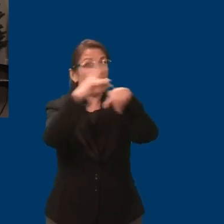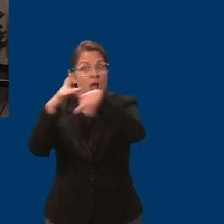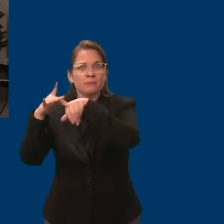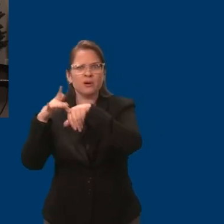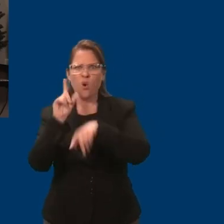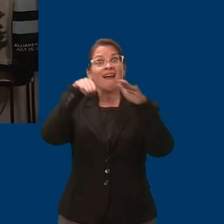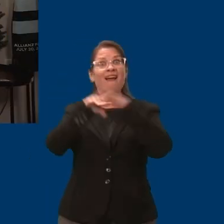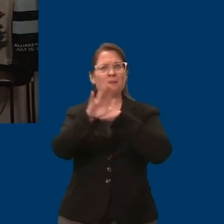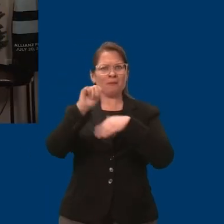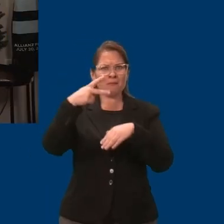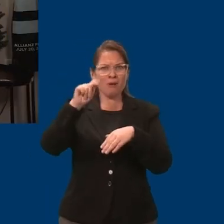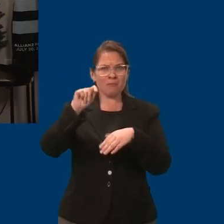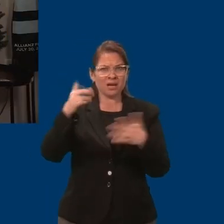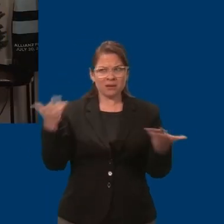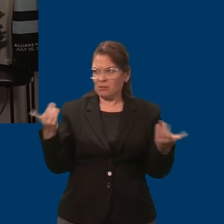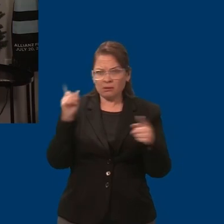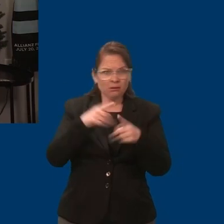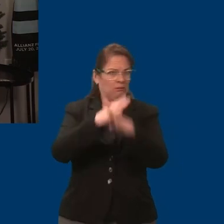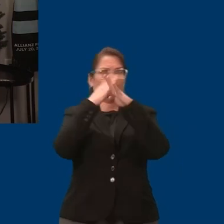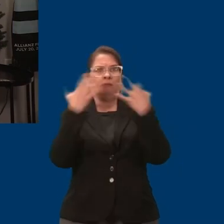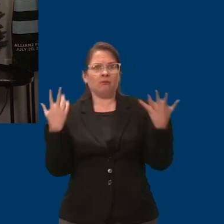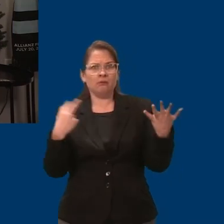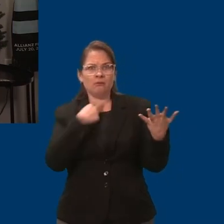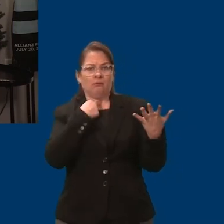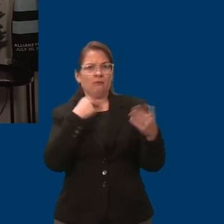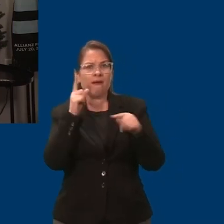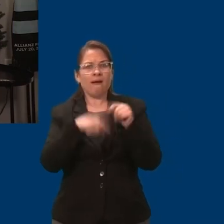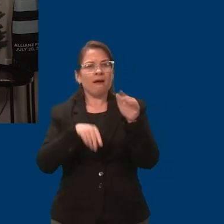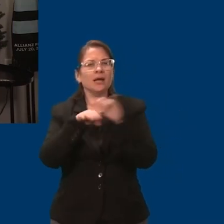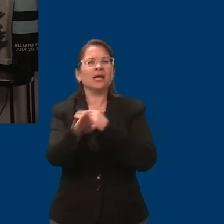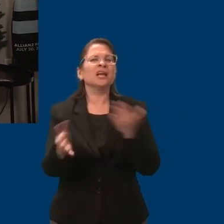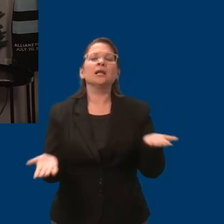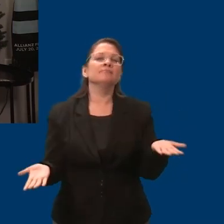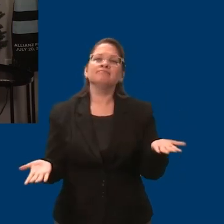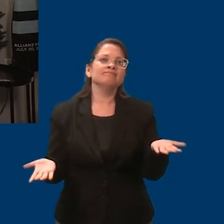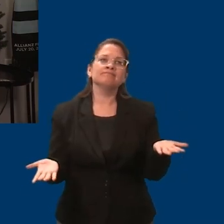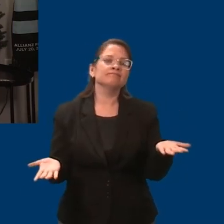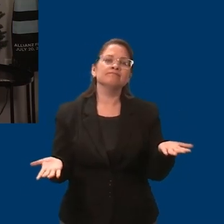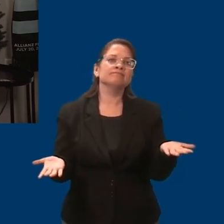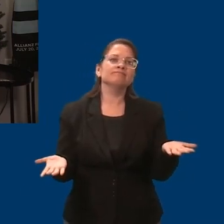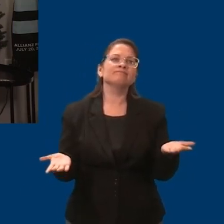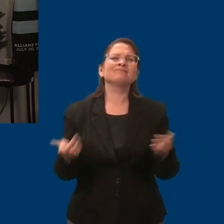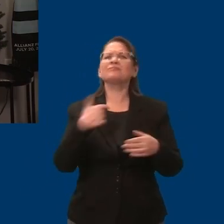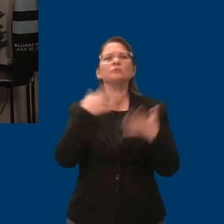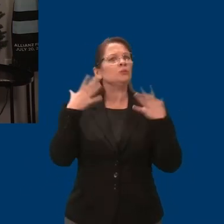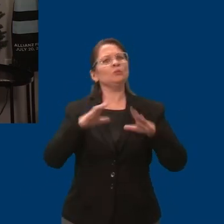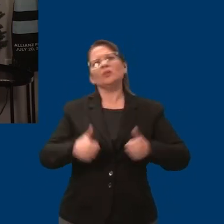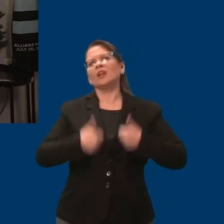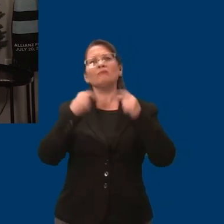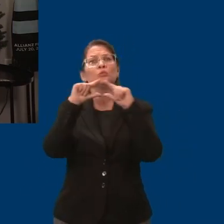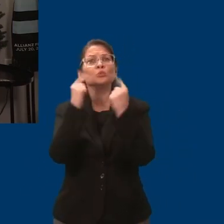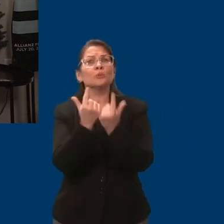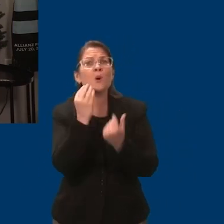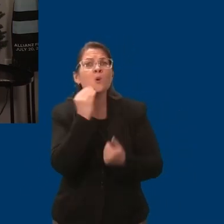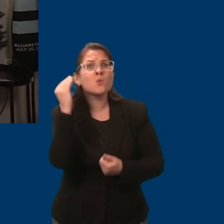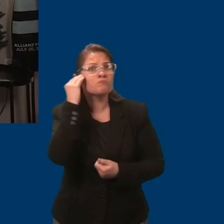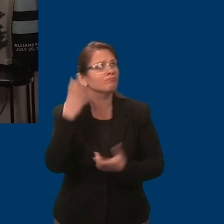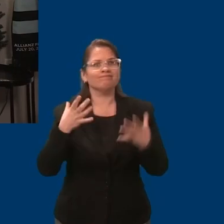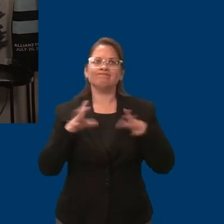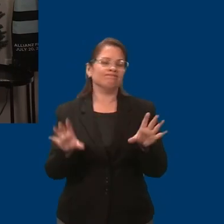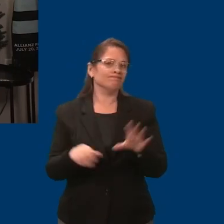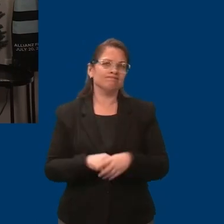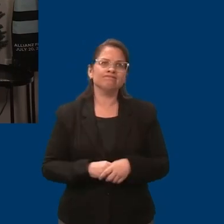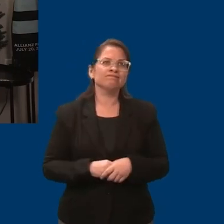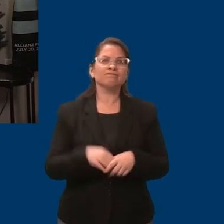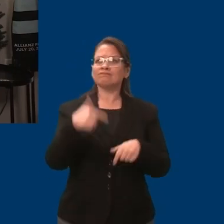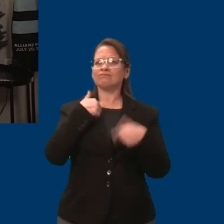a wheelchair. Here's the thing, I do not want to live in a group home or segregated apartment building where everyone has